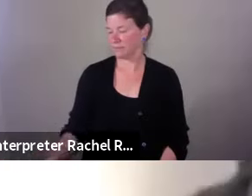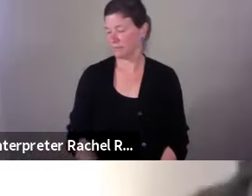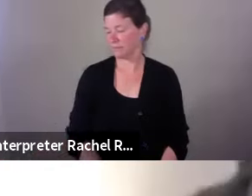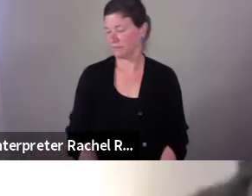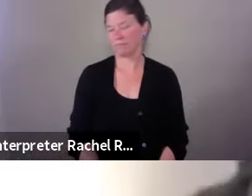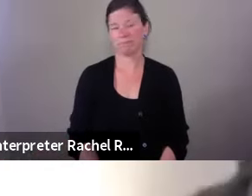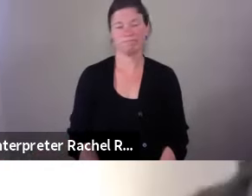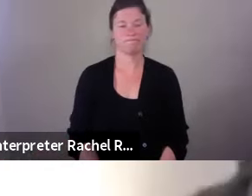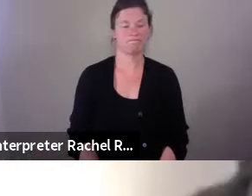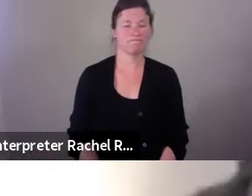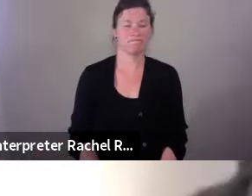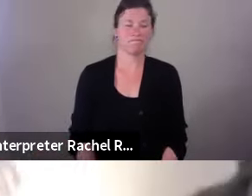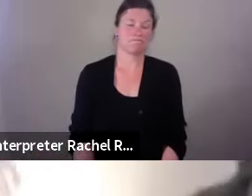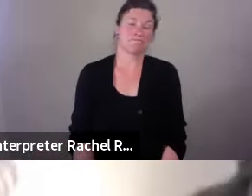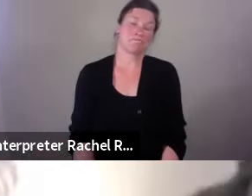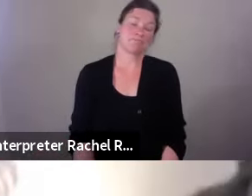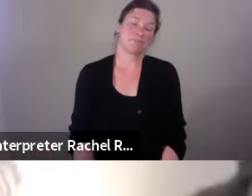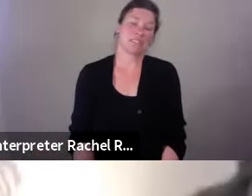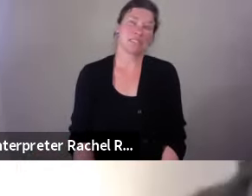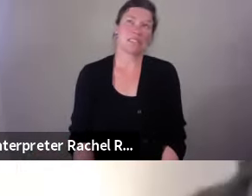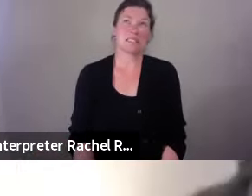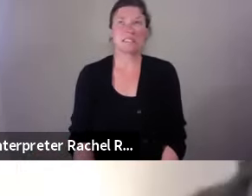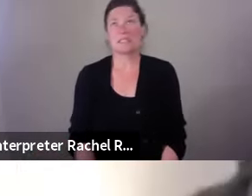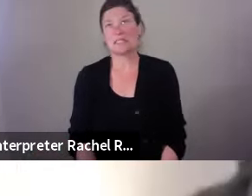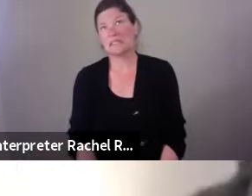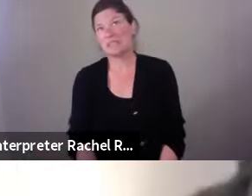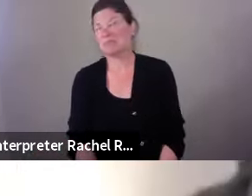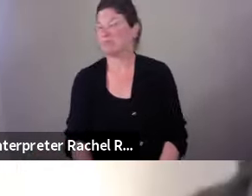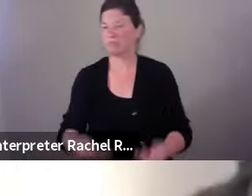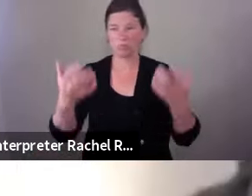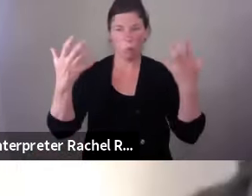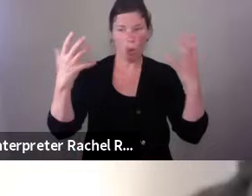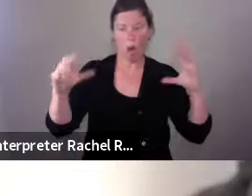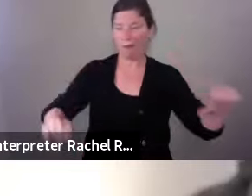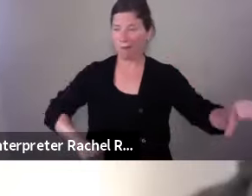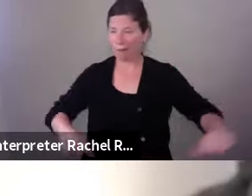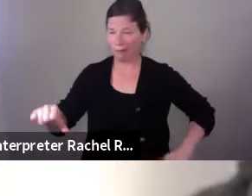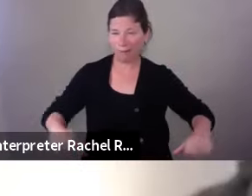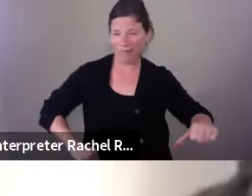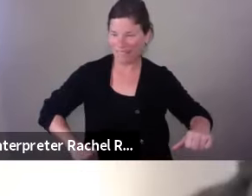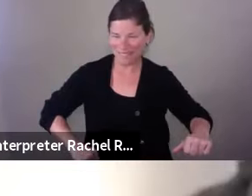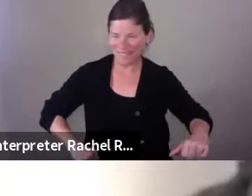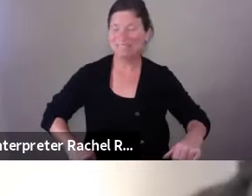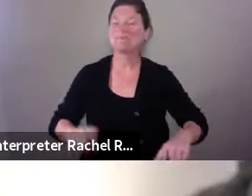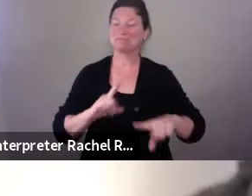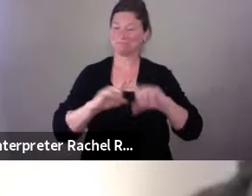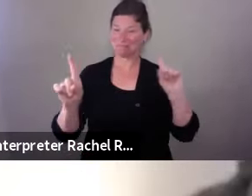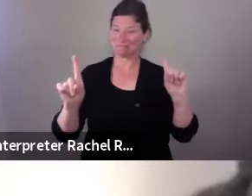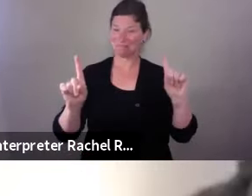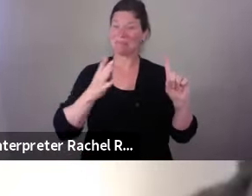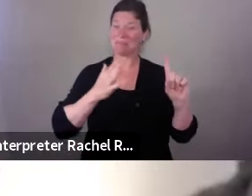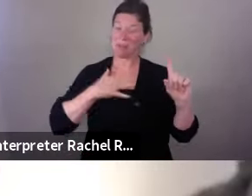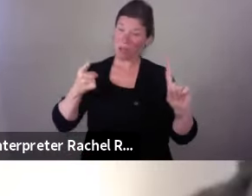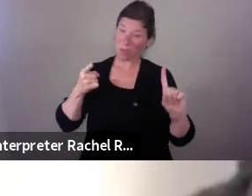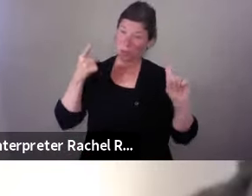I don't want to stroke my ego too much, but my overall goal, if I'm not doing